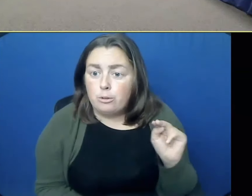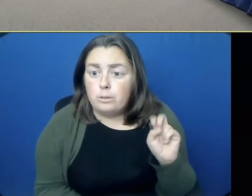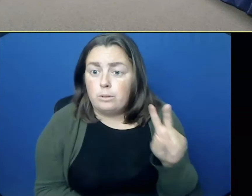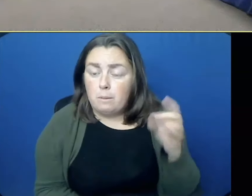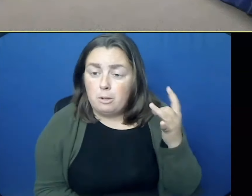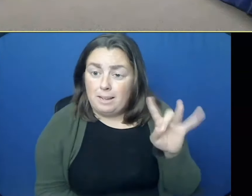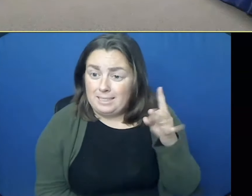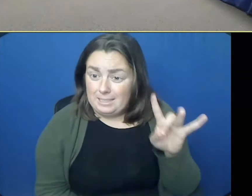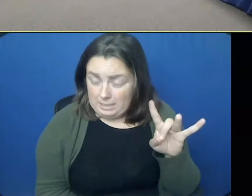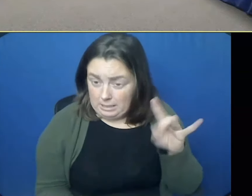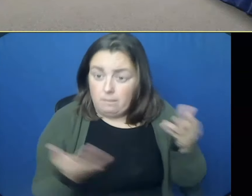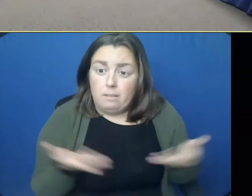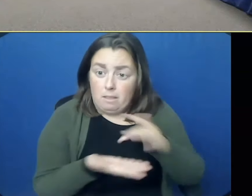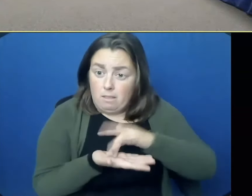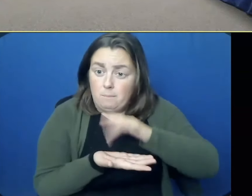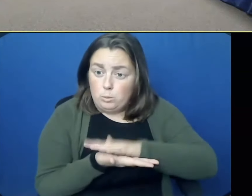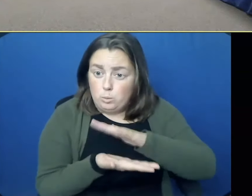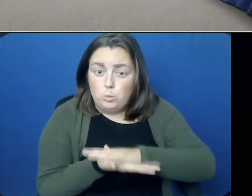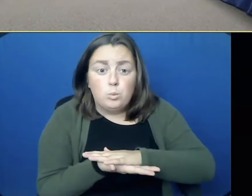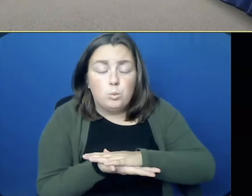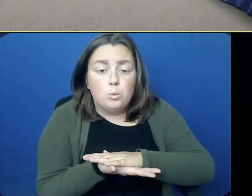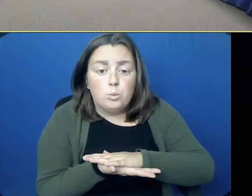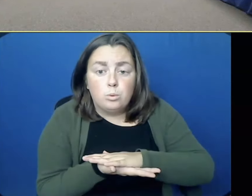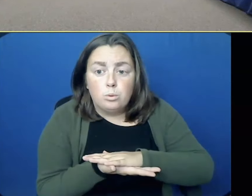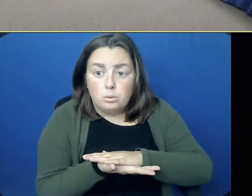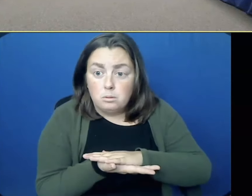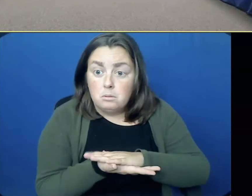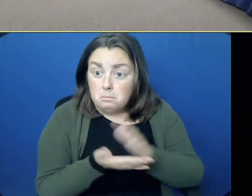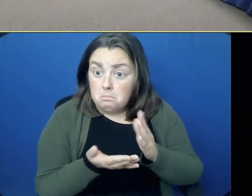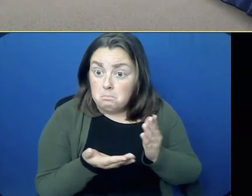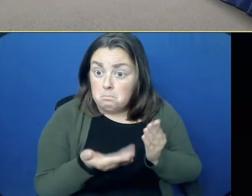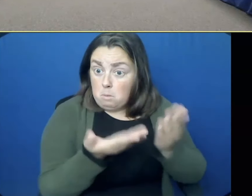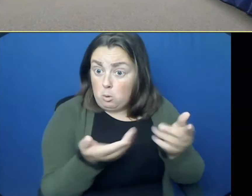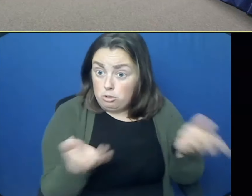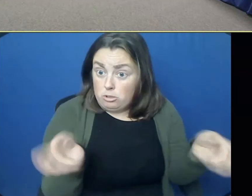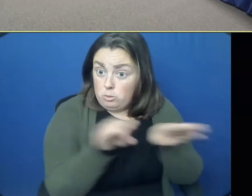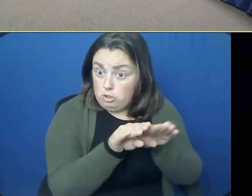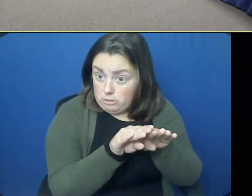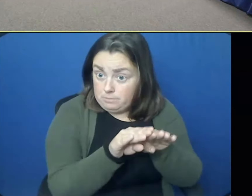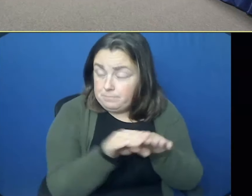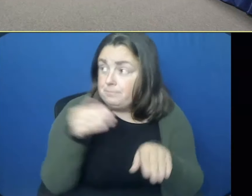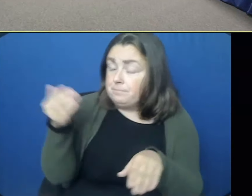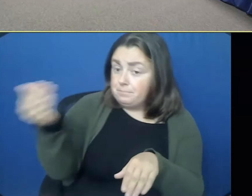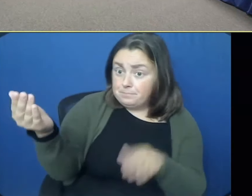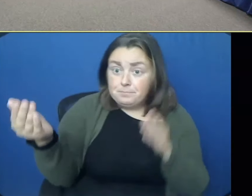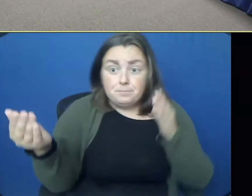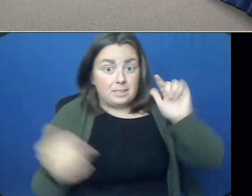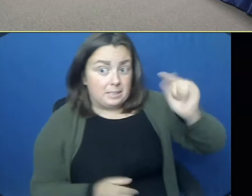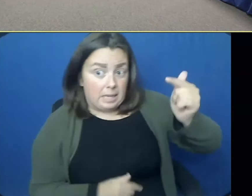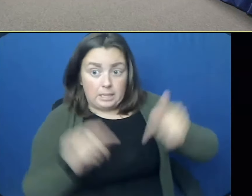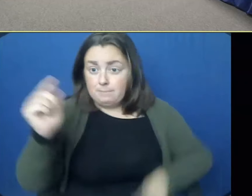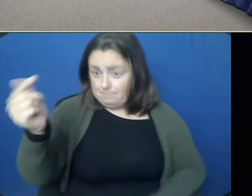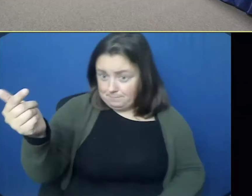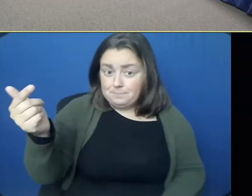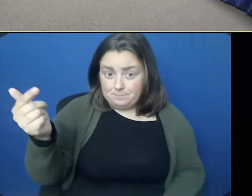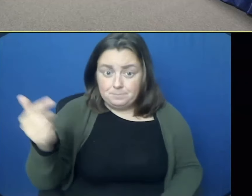right back here. So, I'm a motion to adjourn the meeting. Second? Second? Can you agree? All the